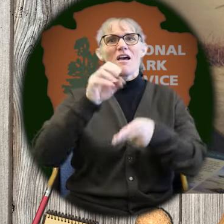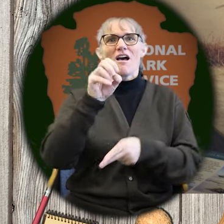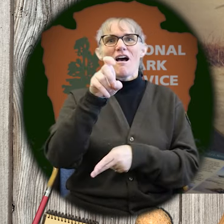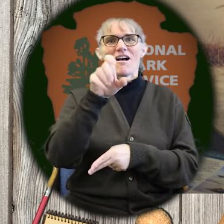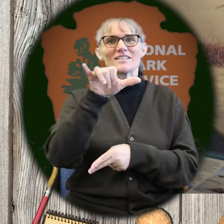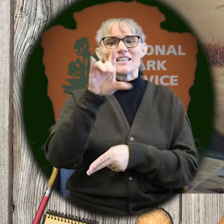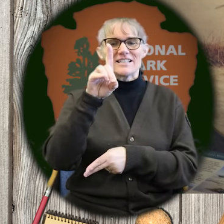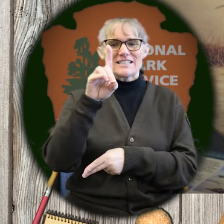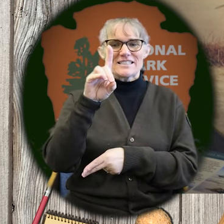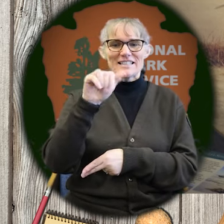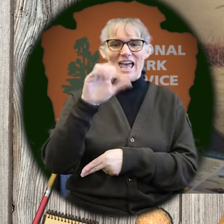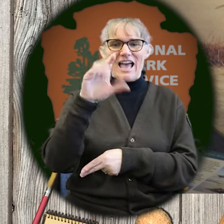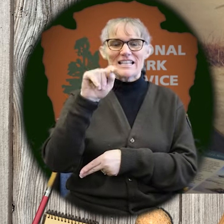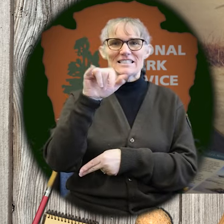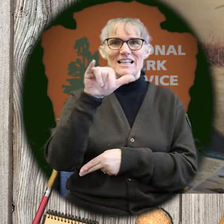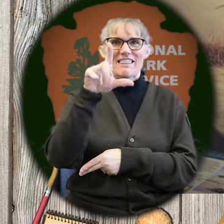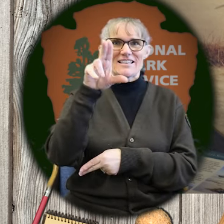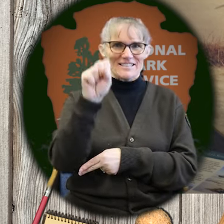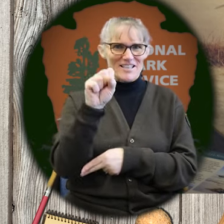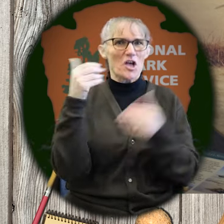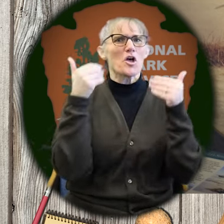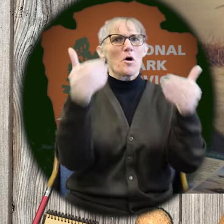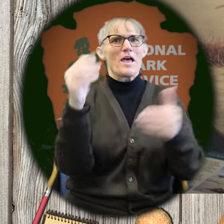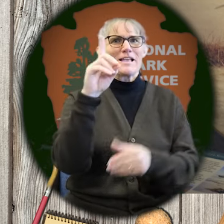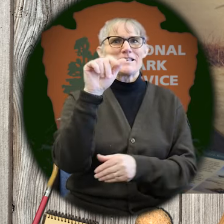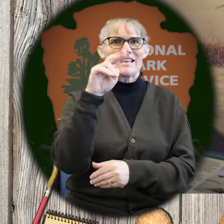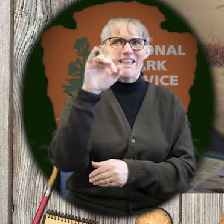Oxidactylus. Go ahead, Daniela.